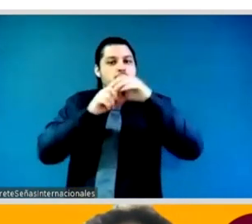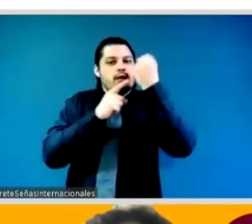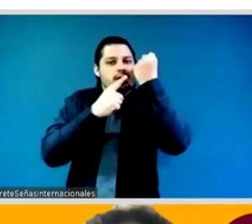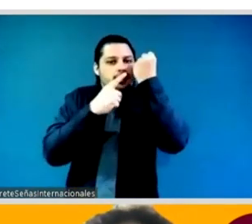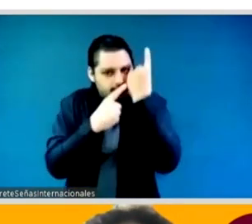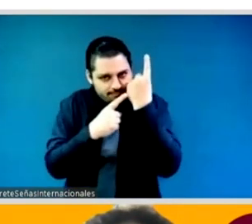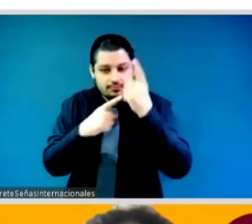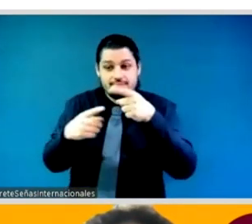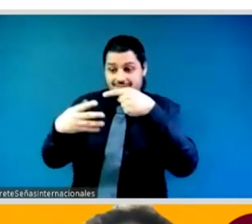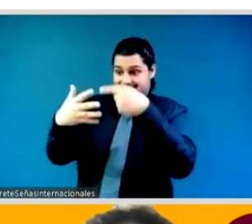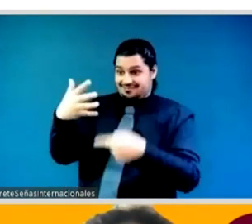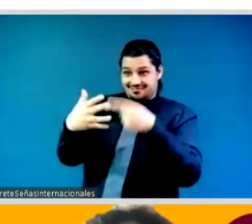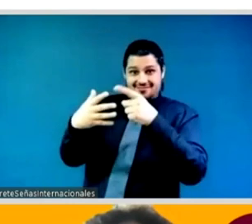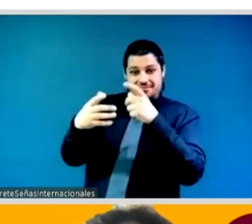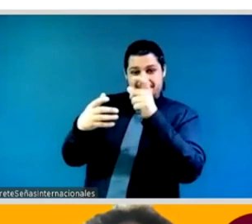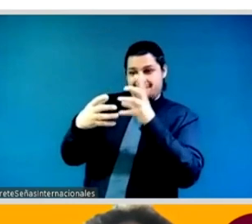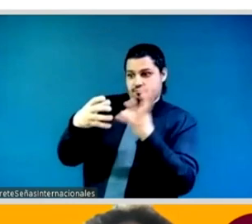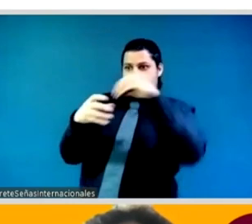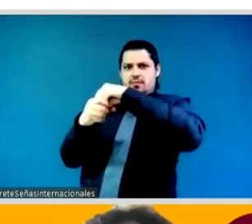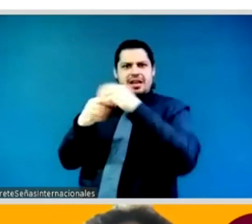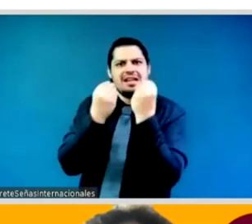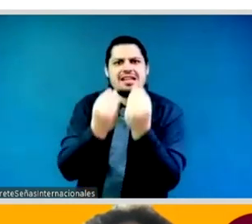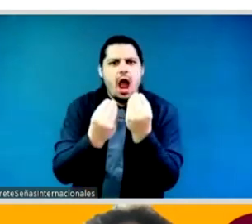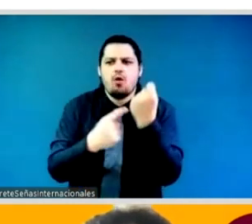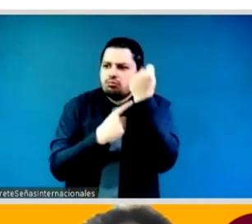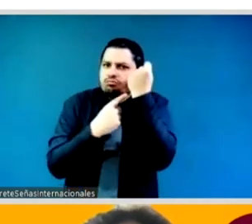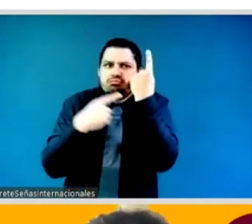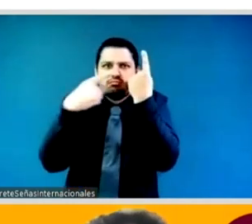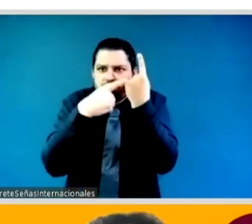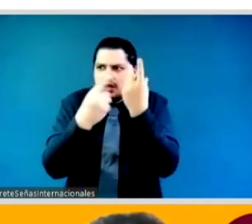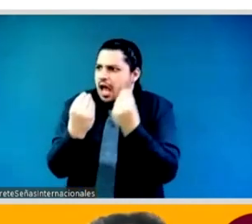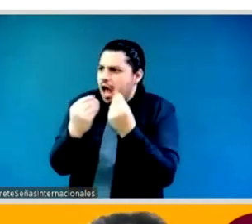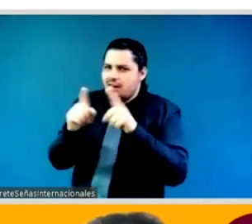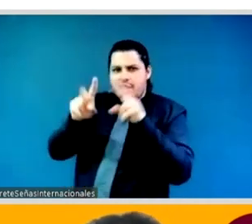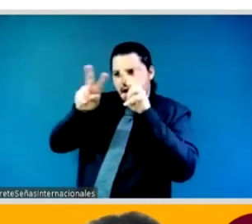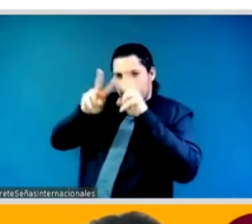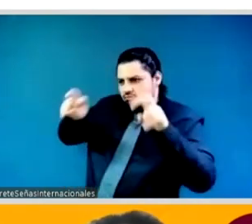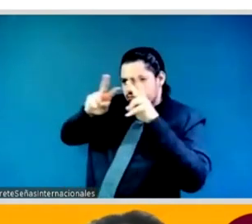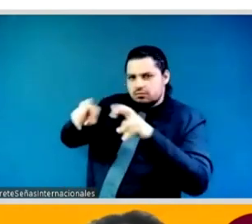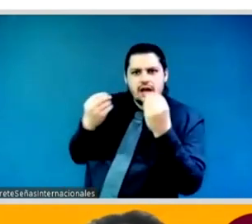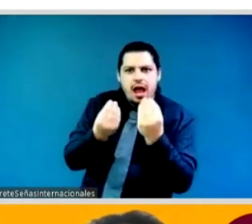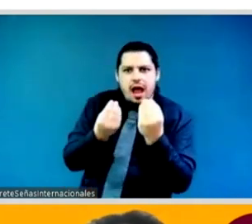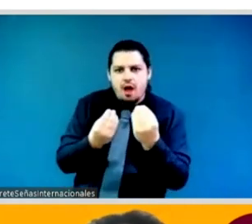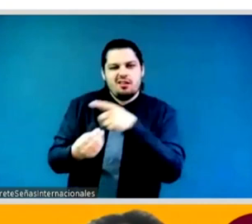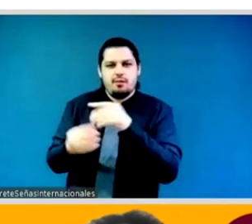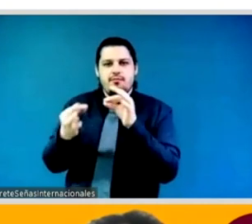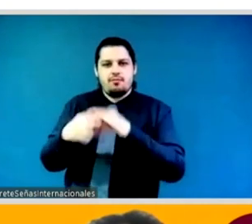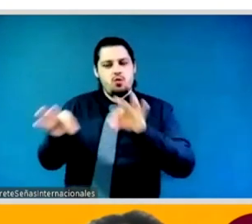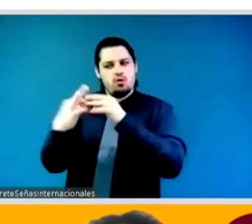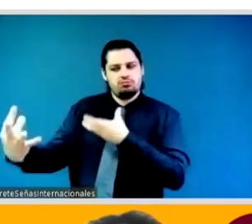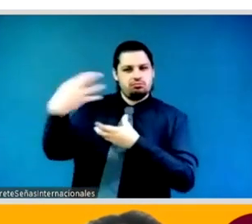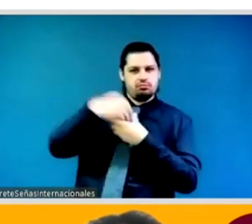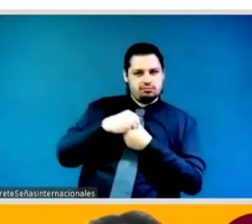principles of our action and and and commitments and also i think it's very very important that whatever